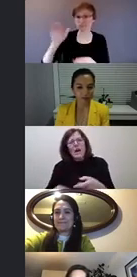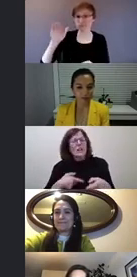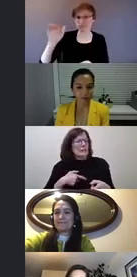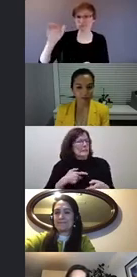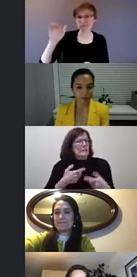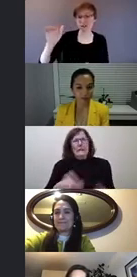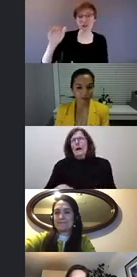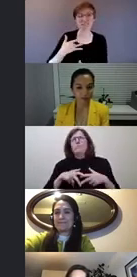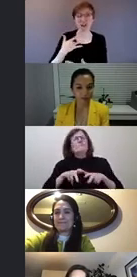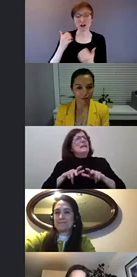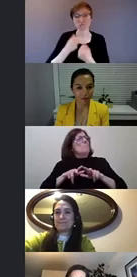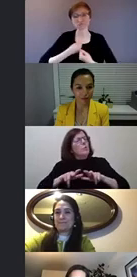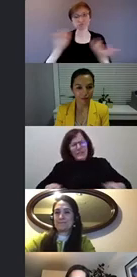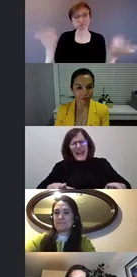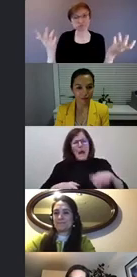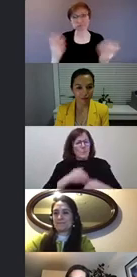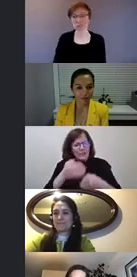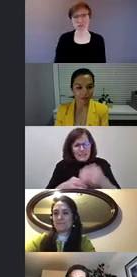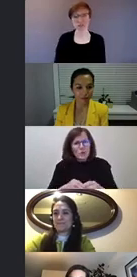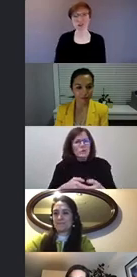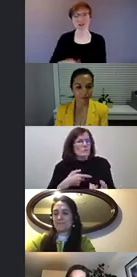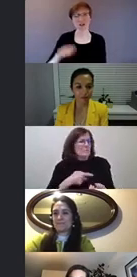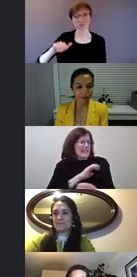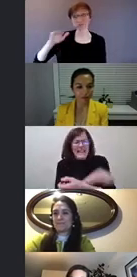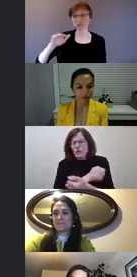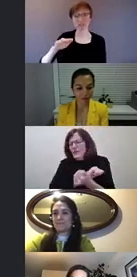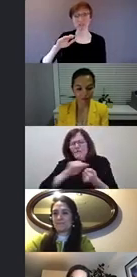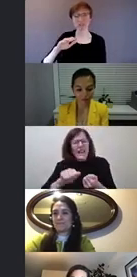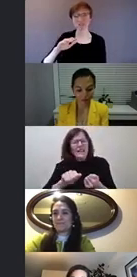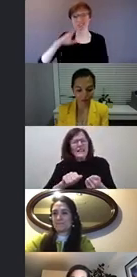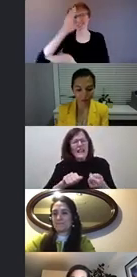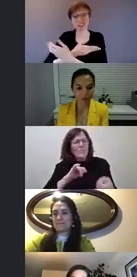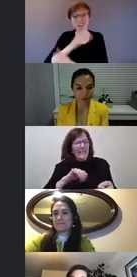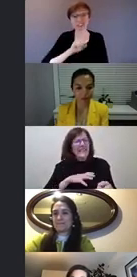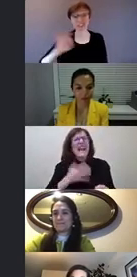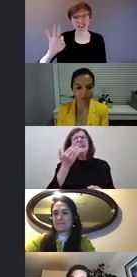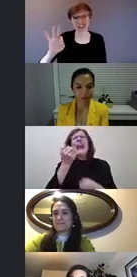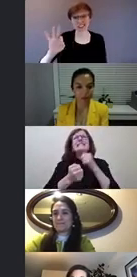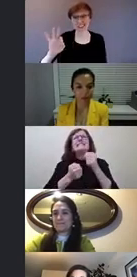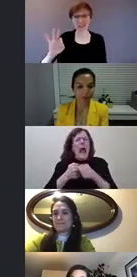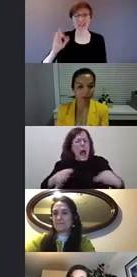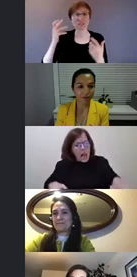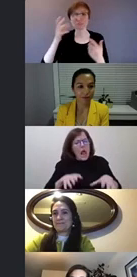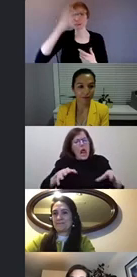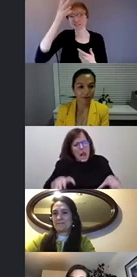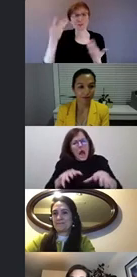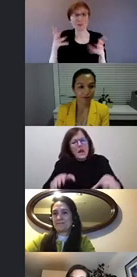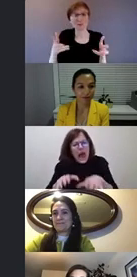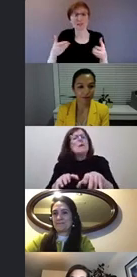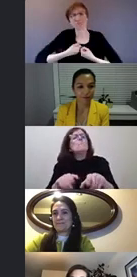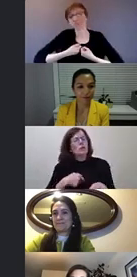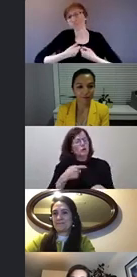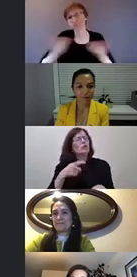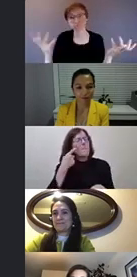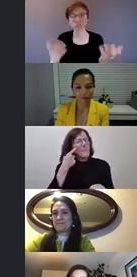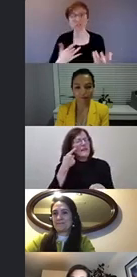you're worn out by the time the kid is nine years old and you've got another 15 years of work so I think it's much better to work with organizations like